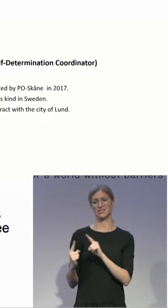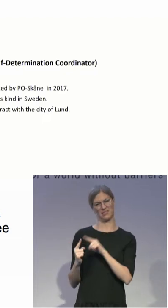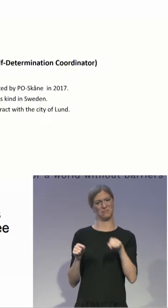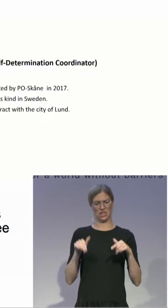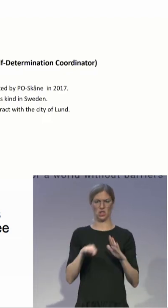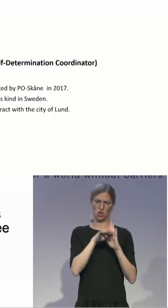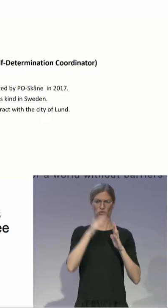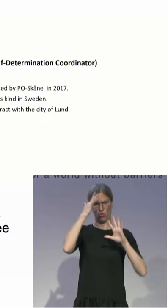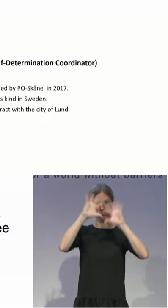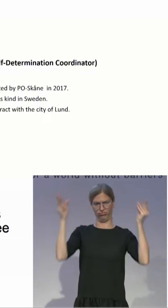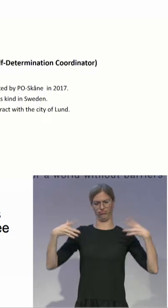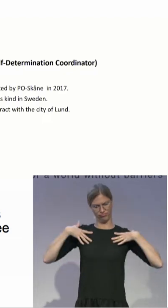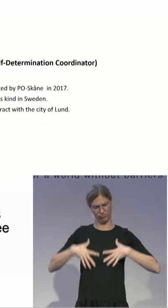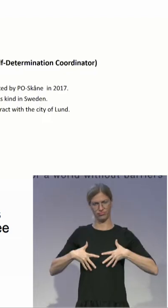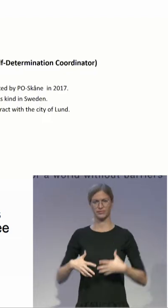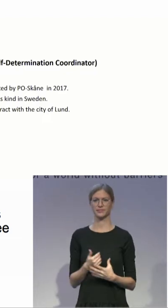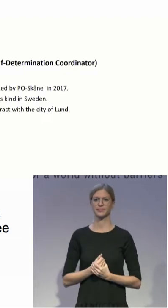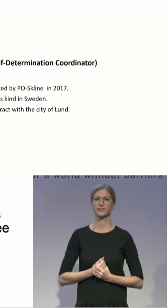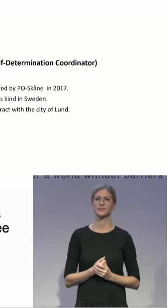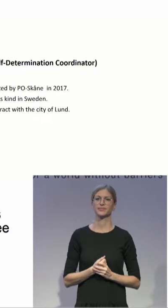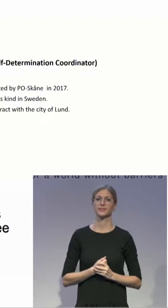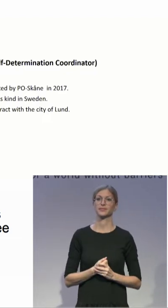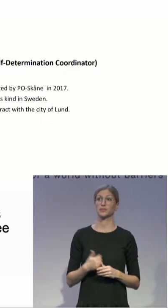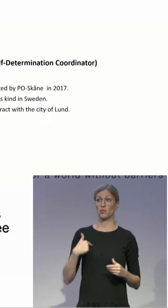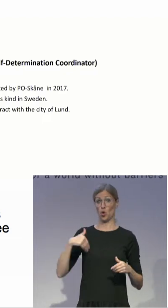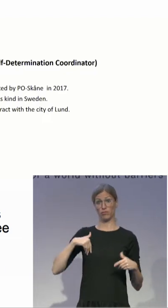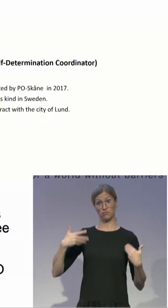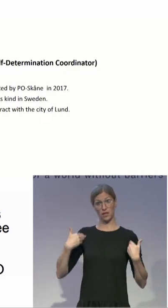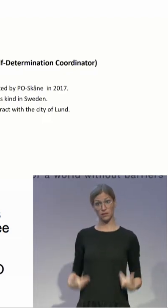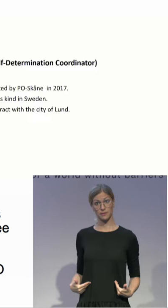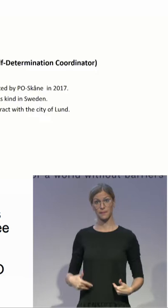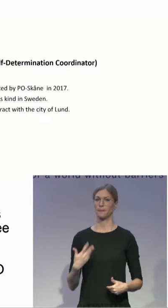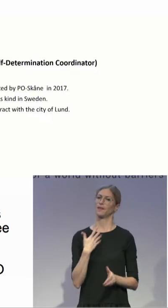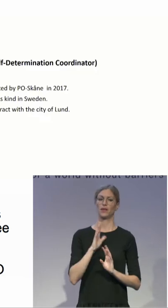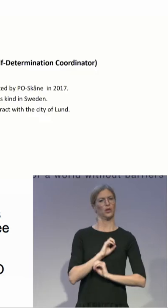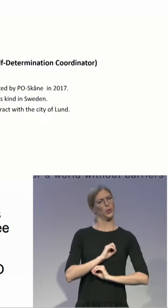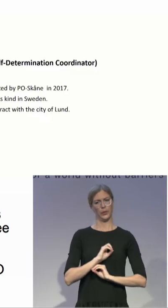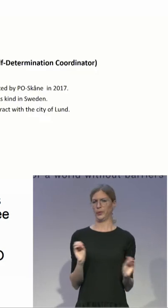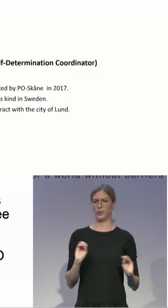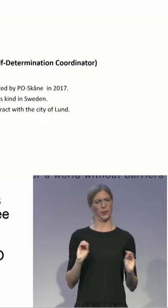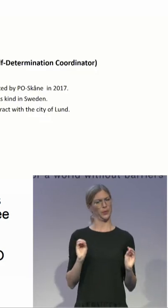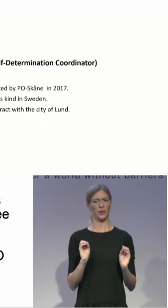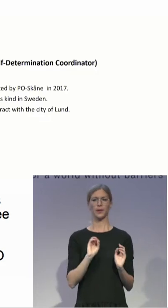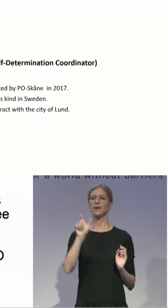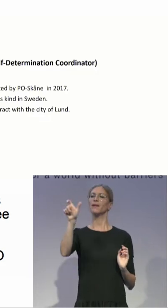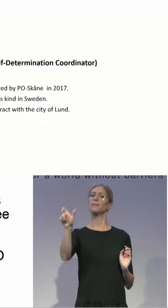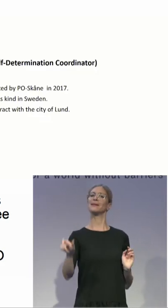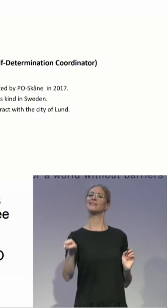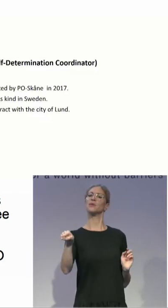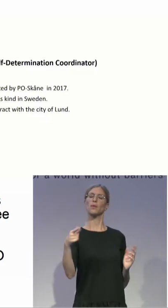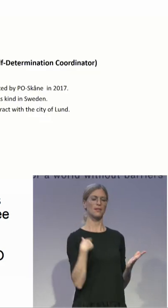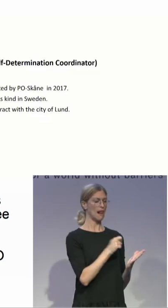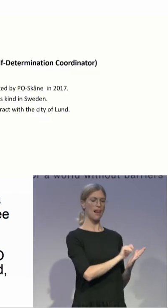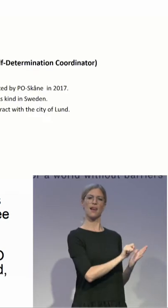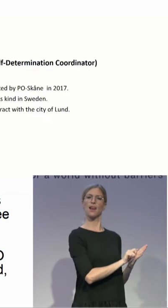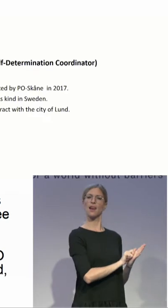All papers belong to the client. When the relation is terminated, the PO has either to give all papers to the client or